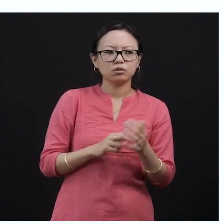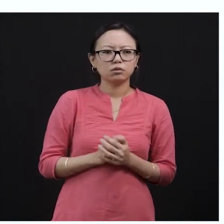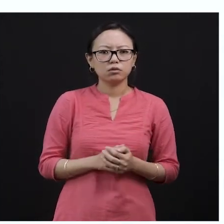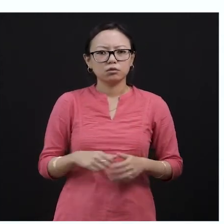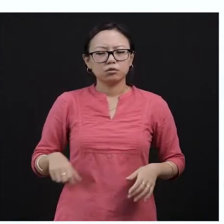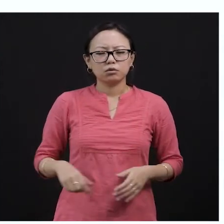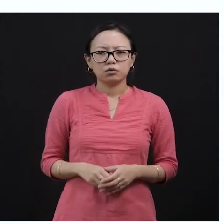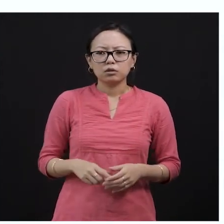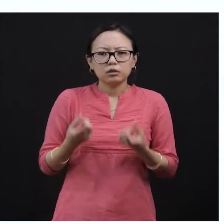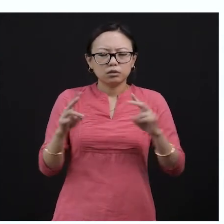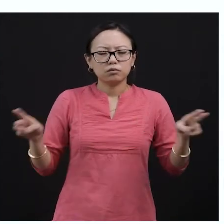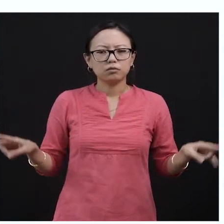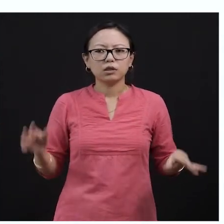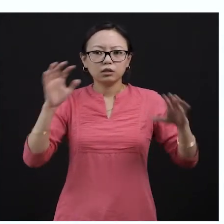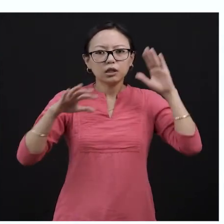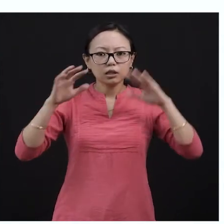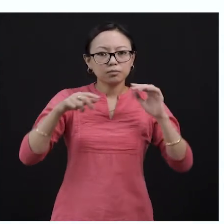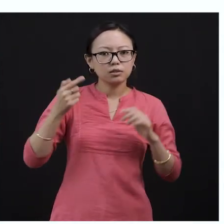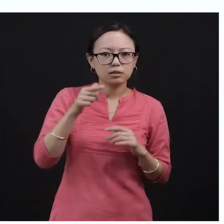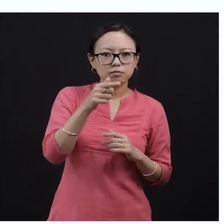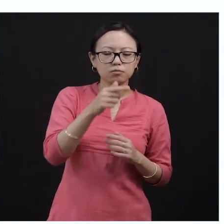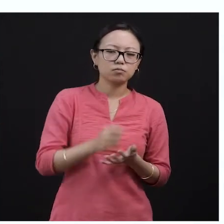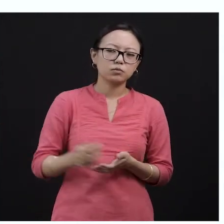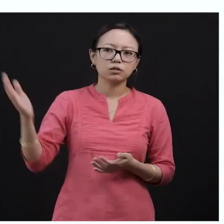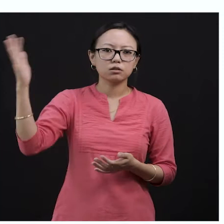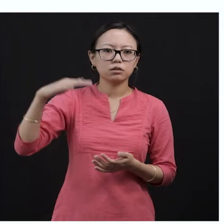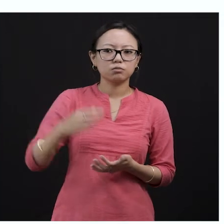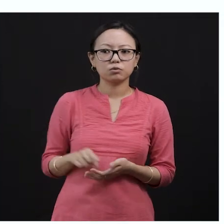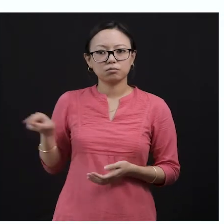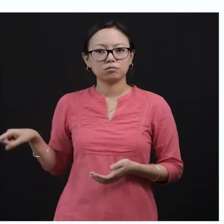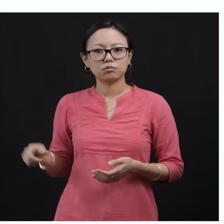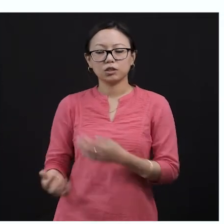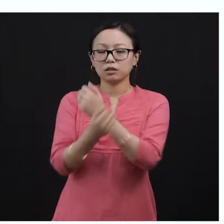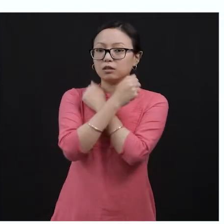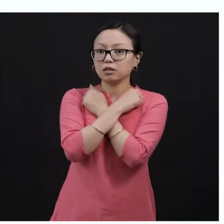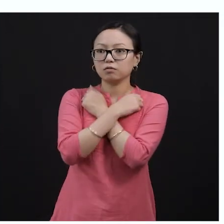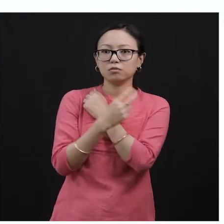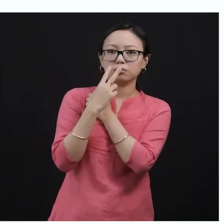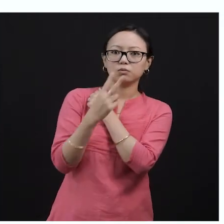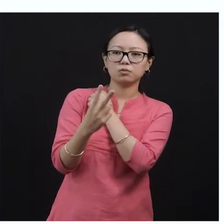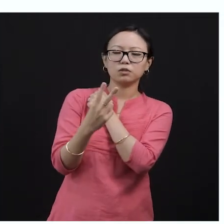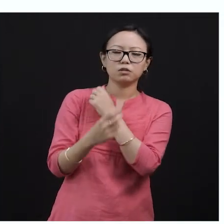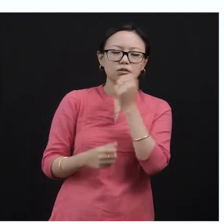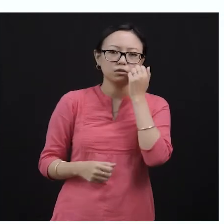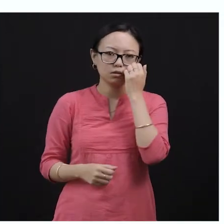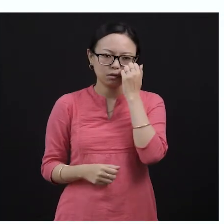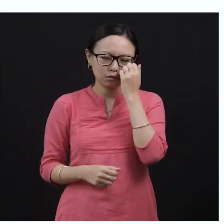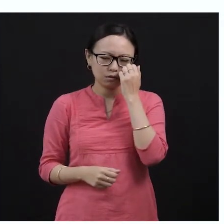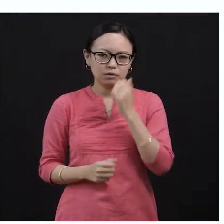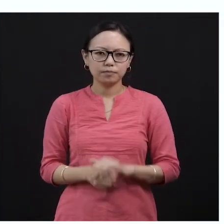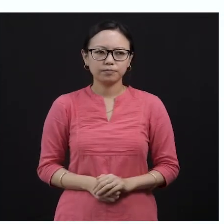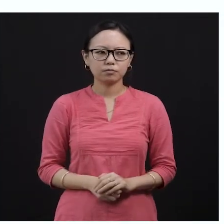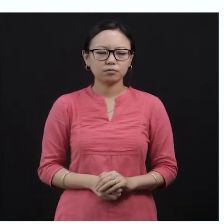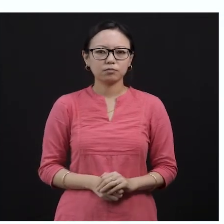here, there will be snails, there will be butterflies, squirrels. I think that makes it more interesting for a young boy, isn't